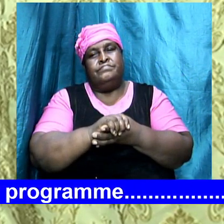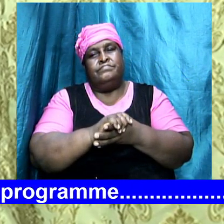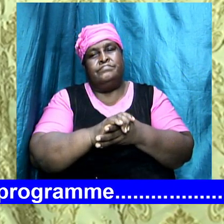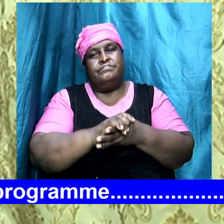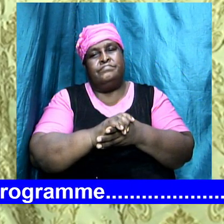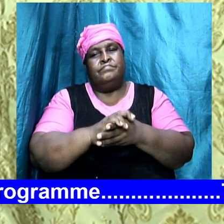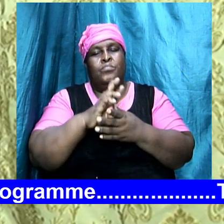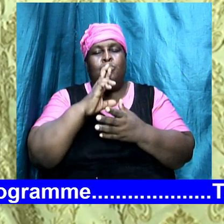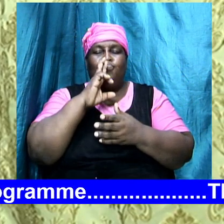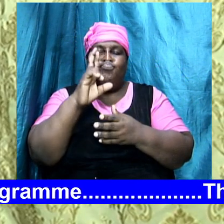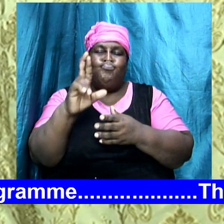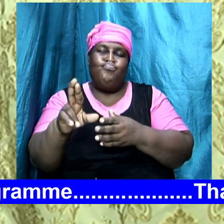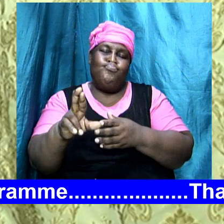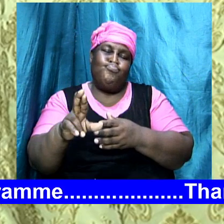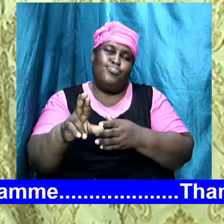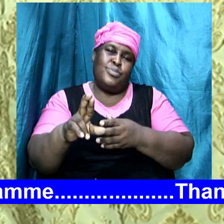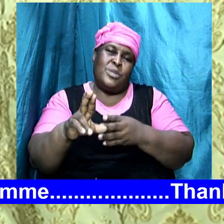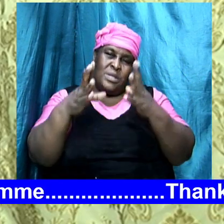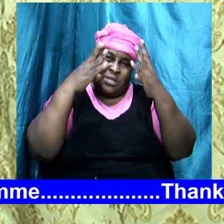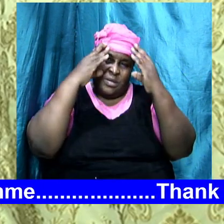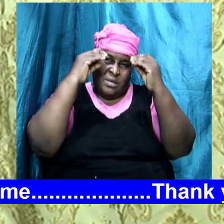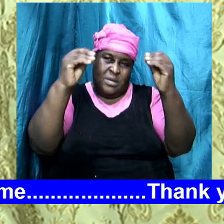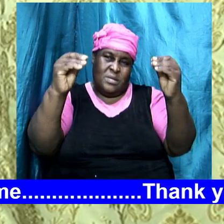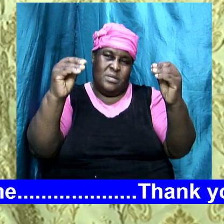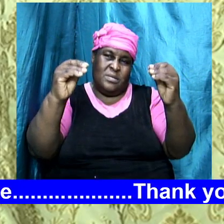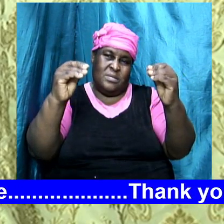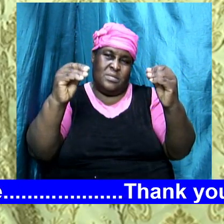is really the teachings